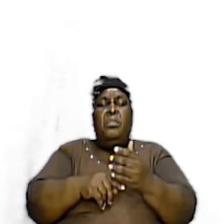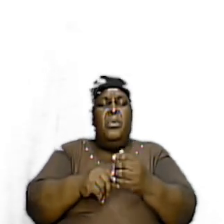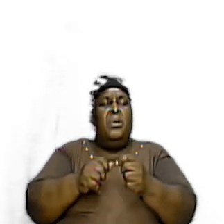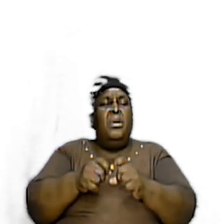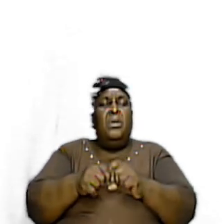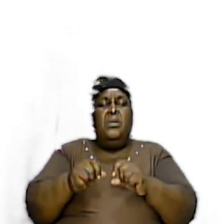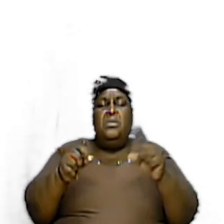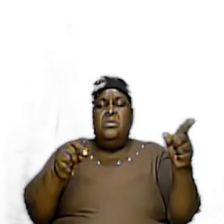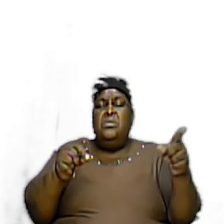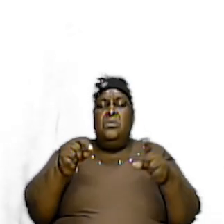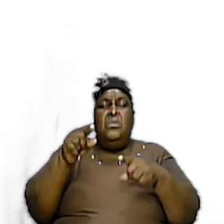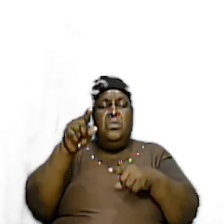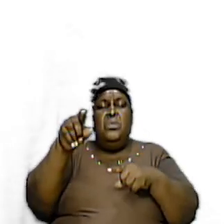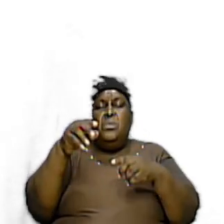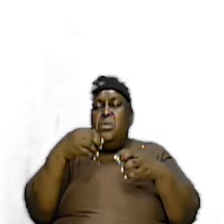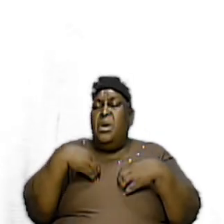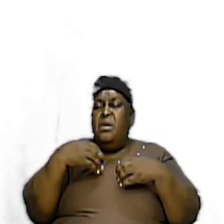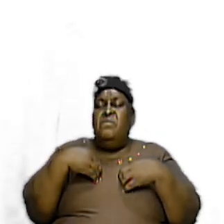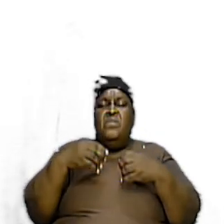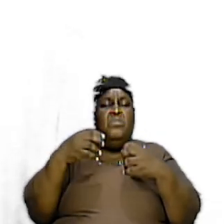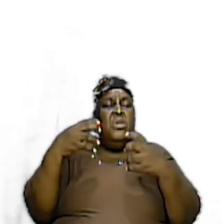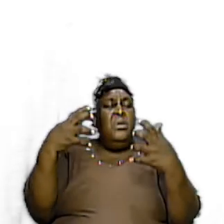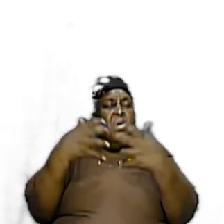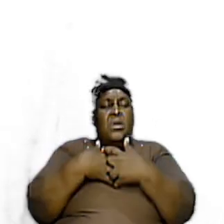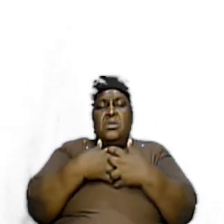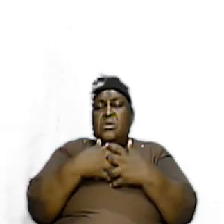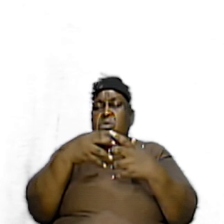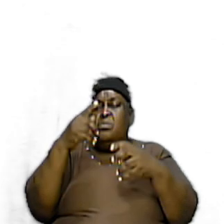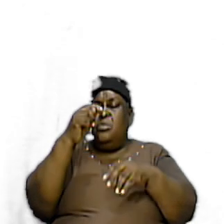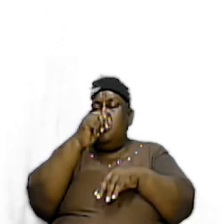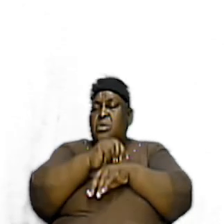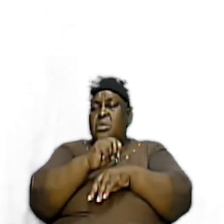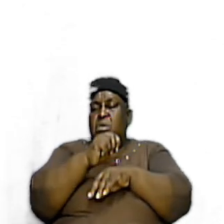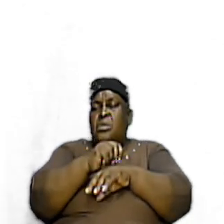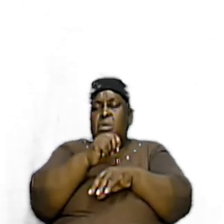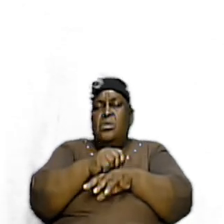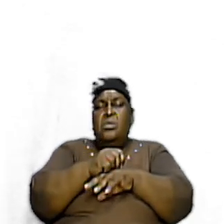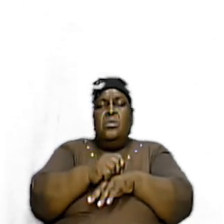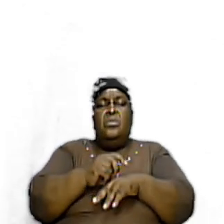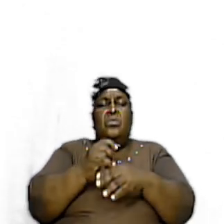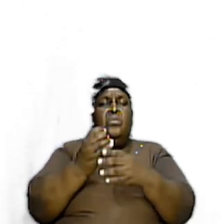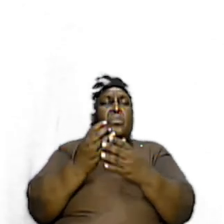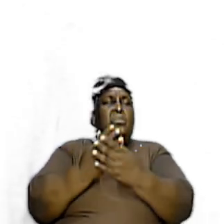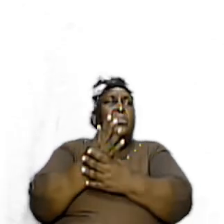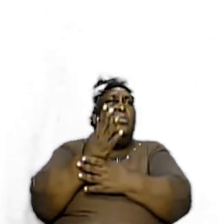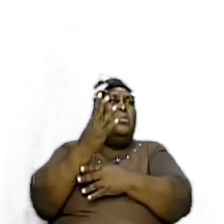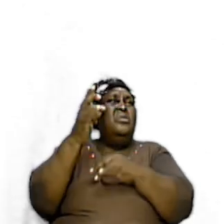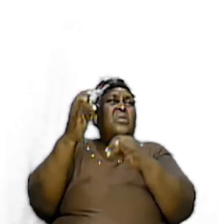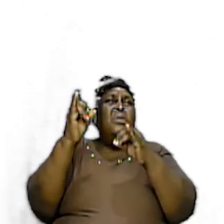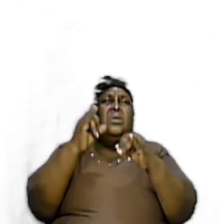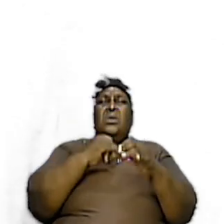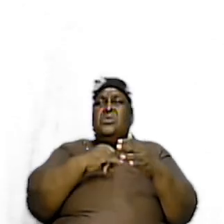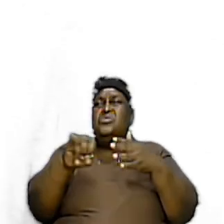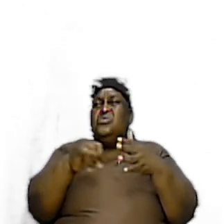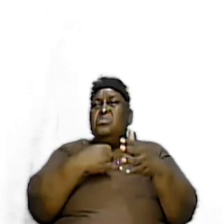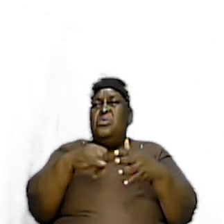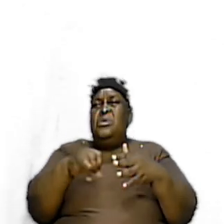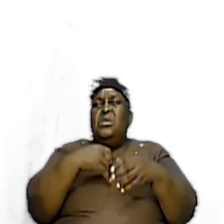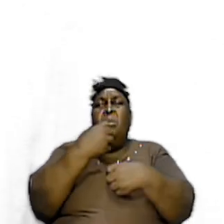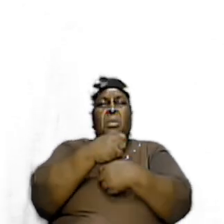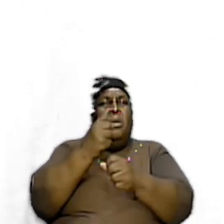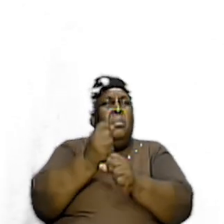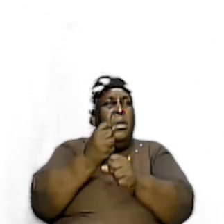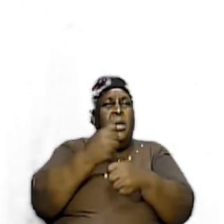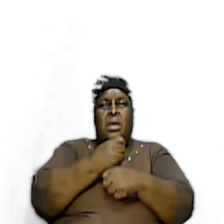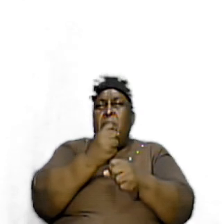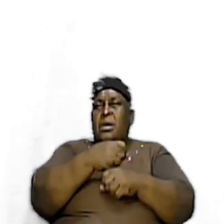be Connected to the tabernacle Through the instruments That were implemented By God In